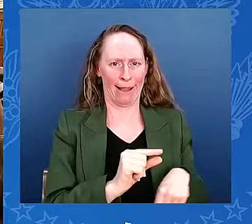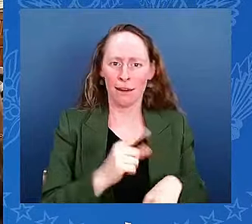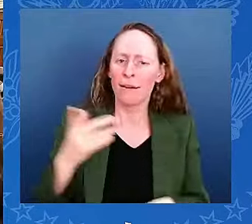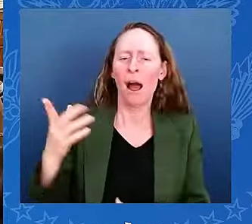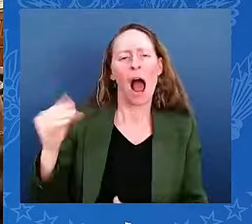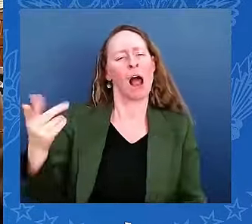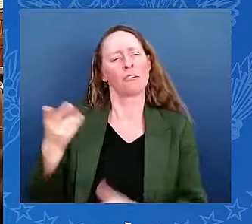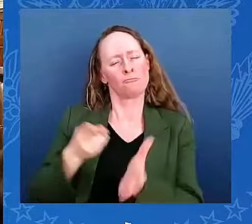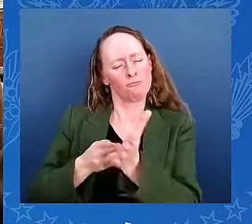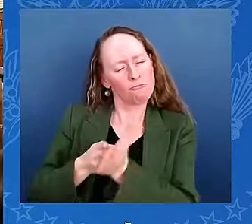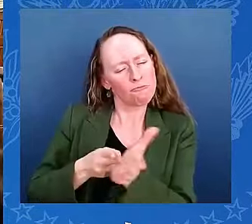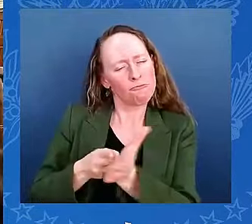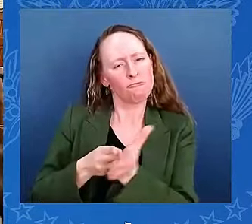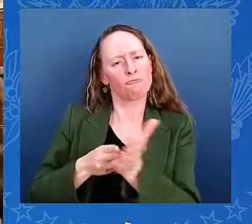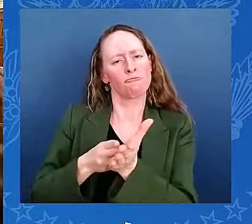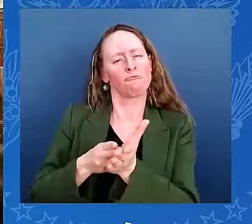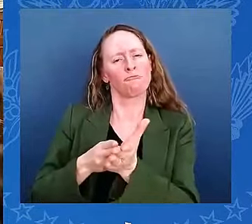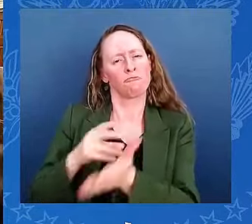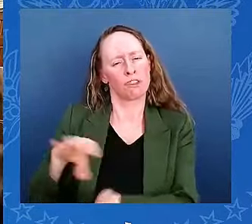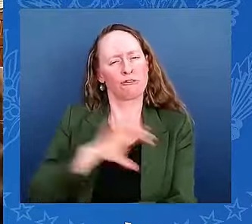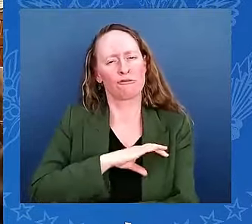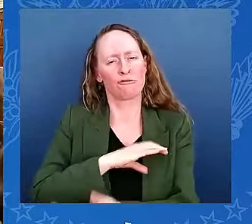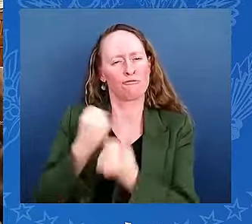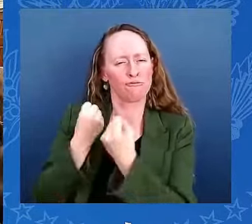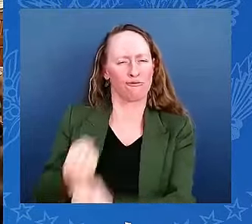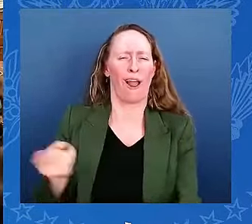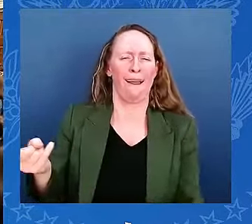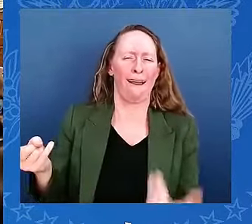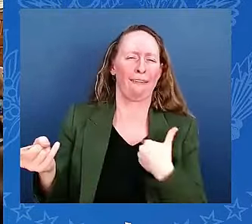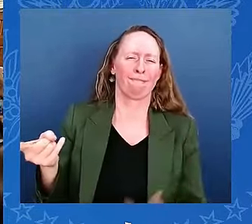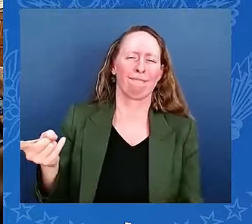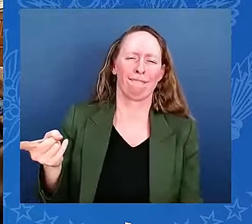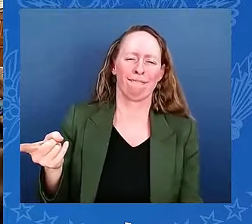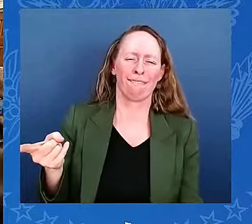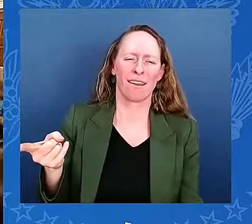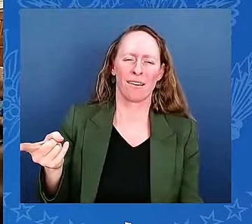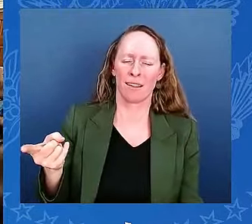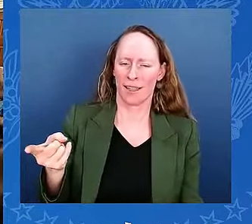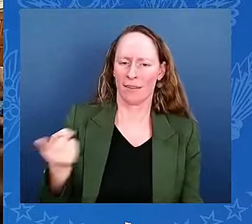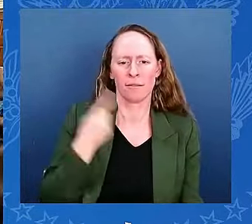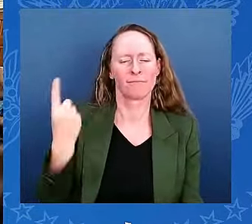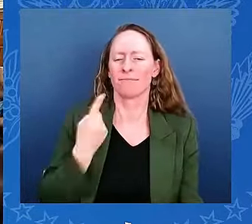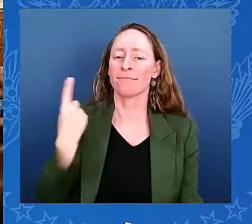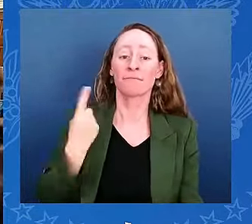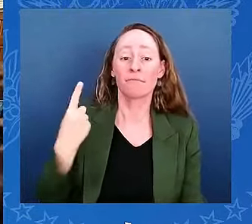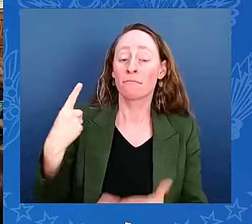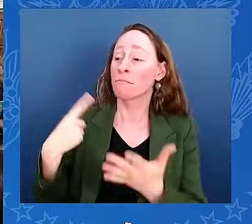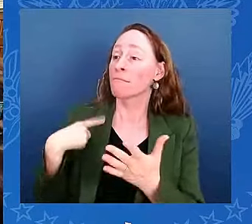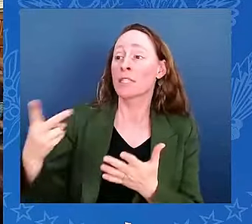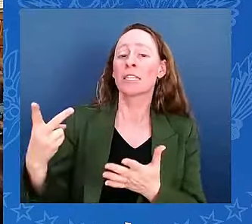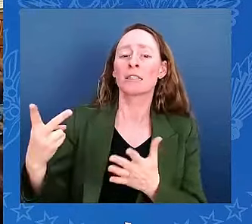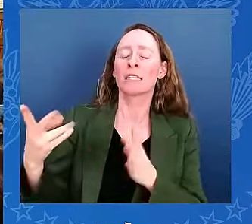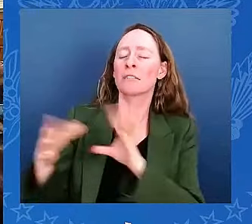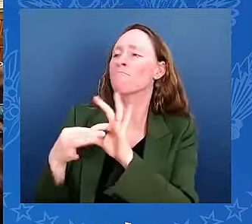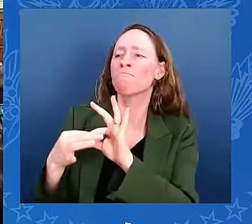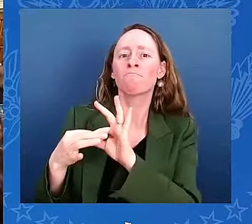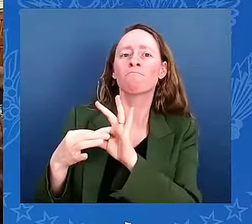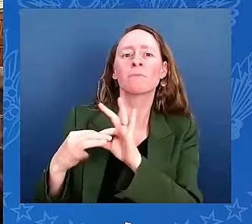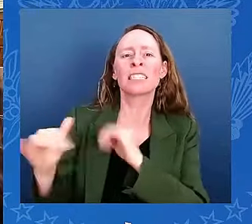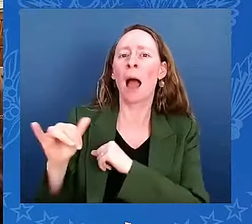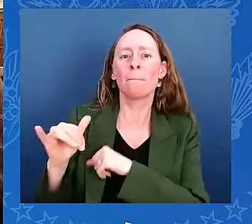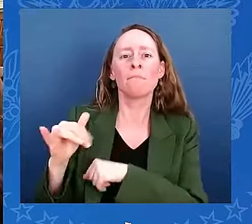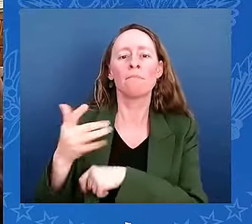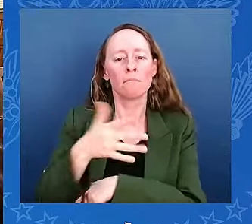One of the things we bonded over was the role of each of our mothers played in our lives. They come from different places, different